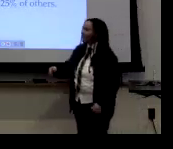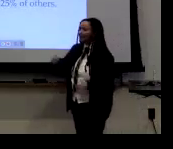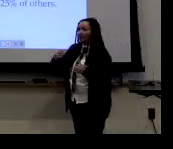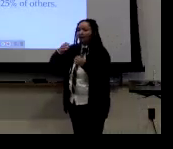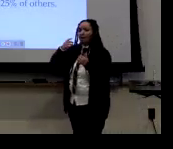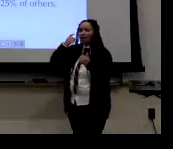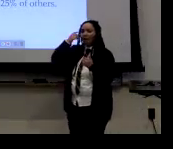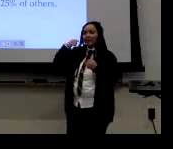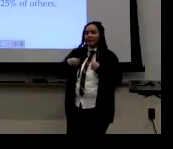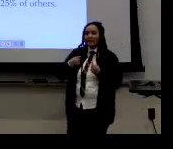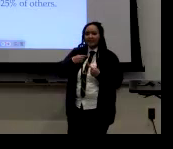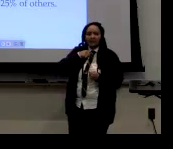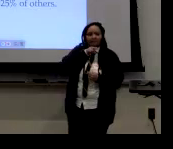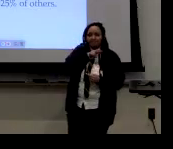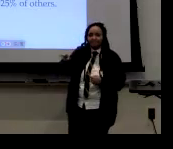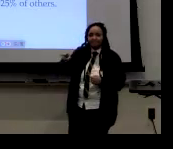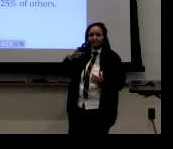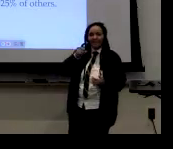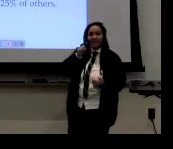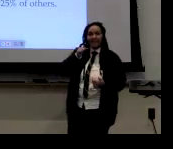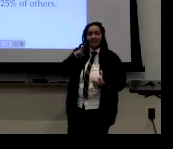and not really a head tilt, it's Um,